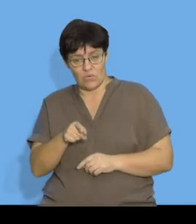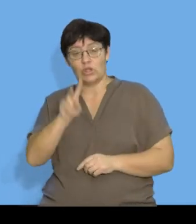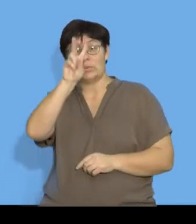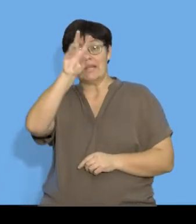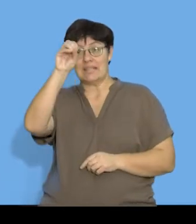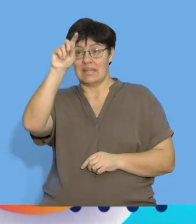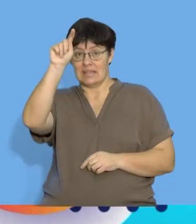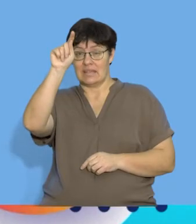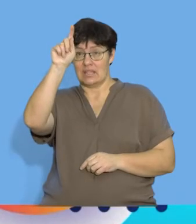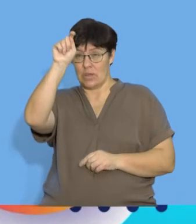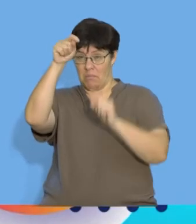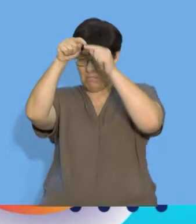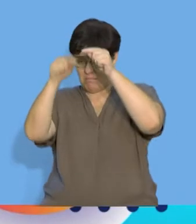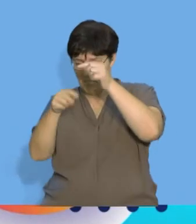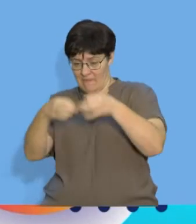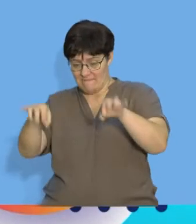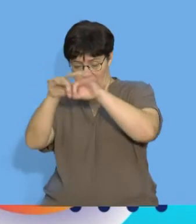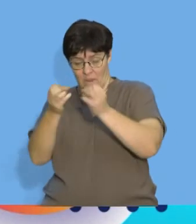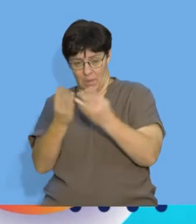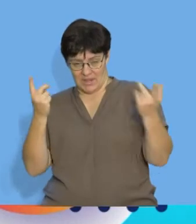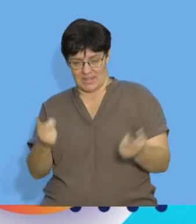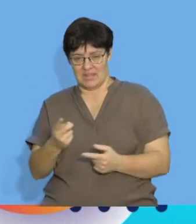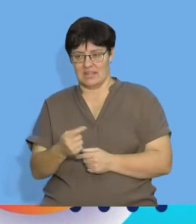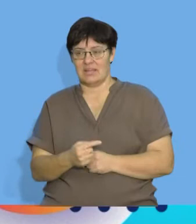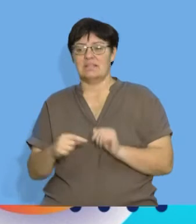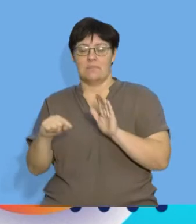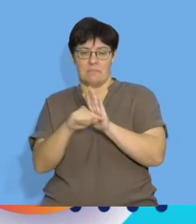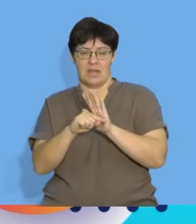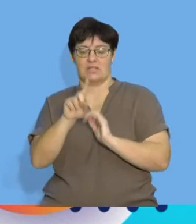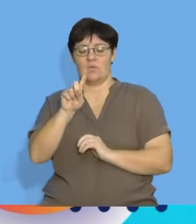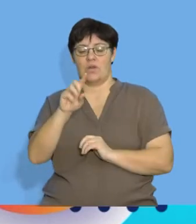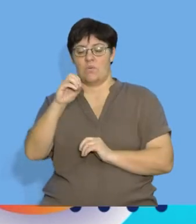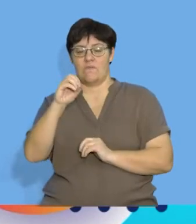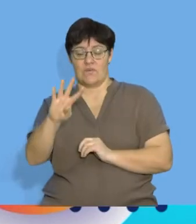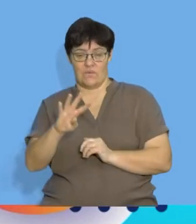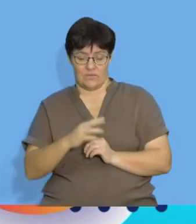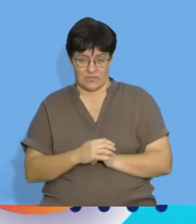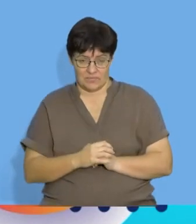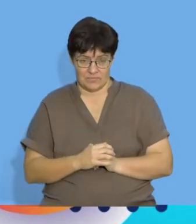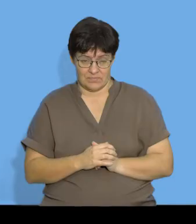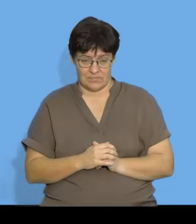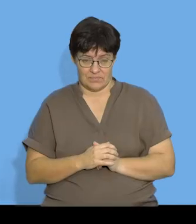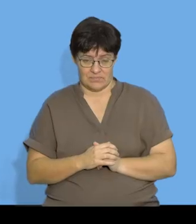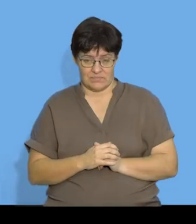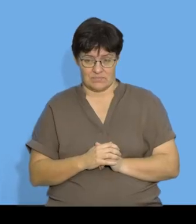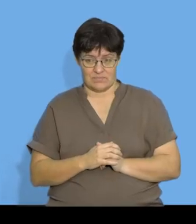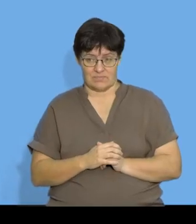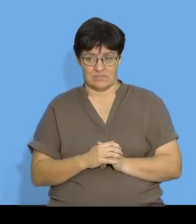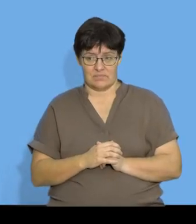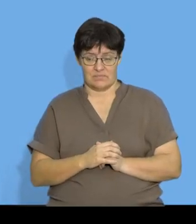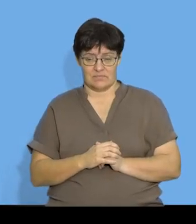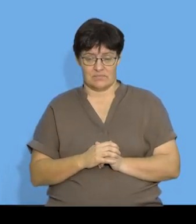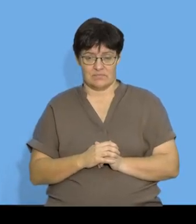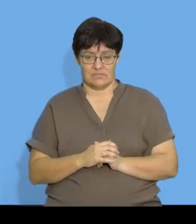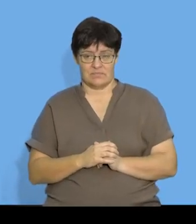20th term. I can see that the value of the 20th term, as you can see behind me, is negative